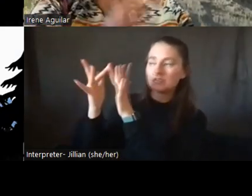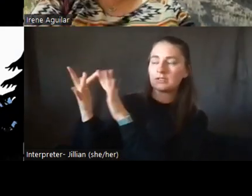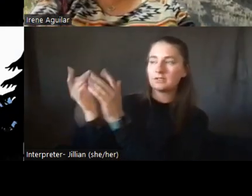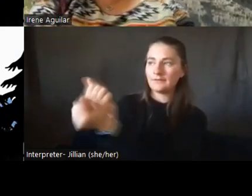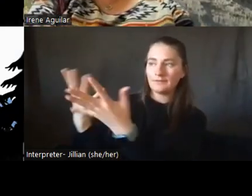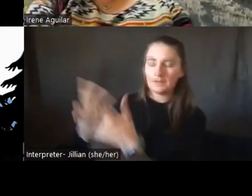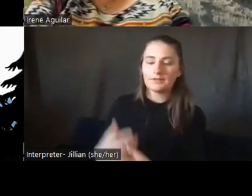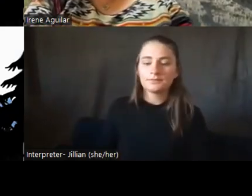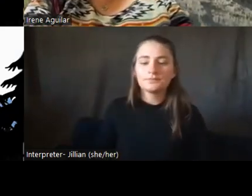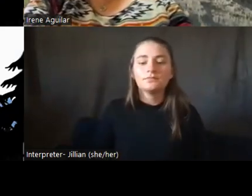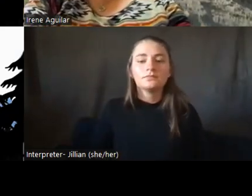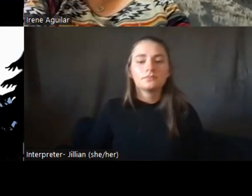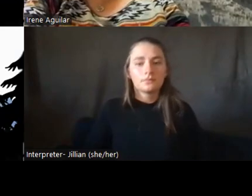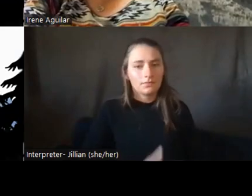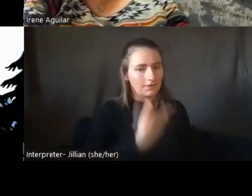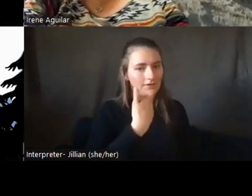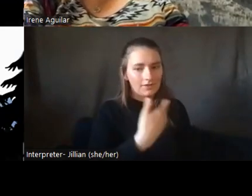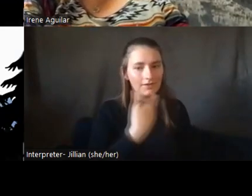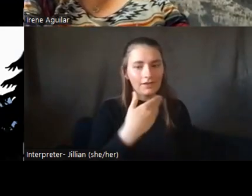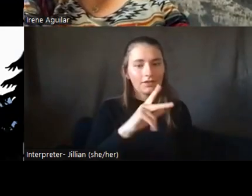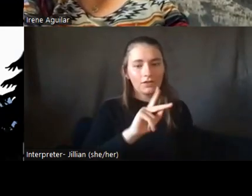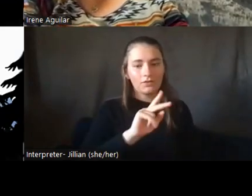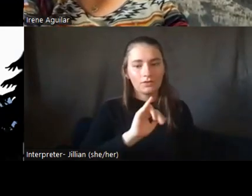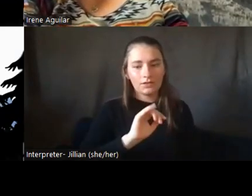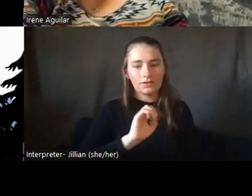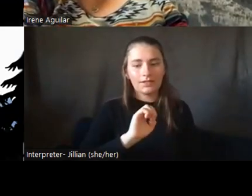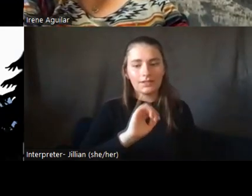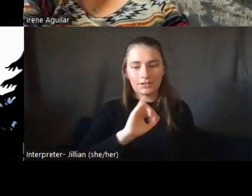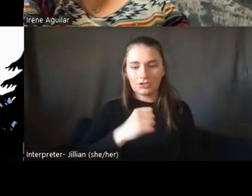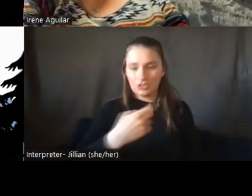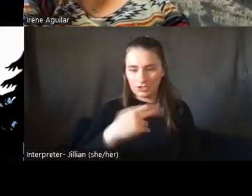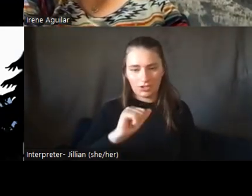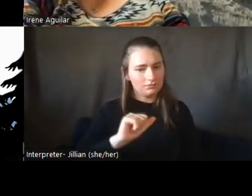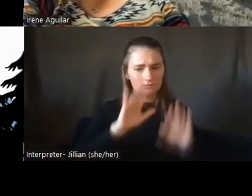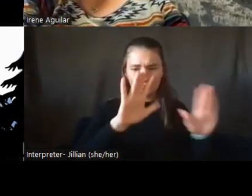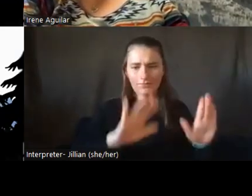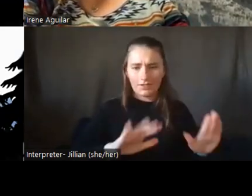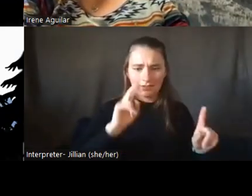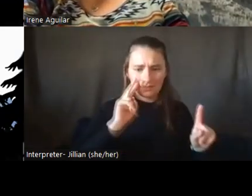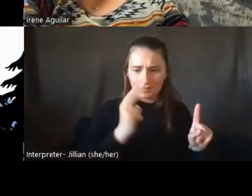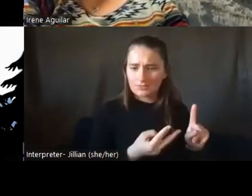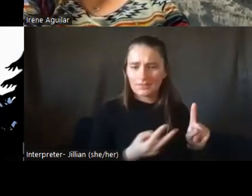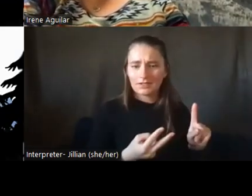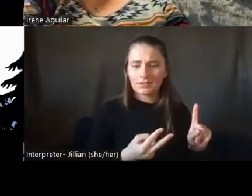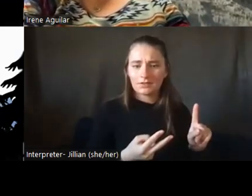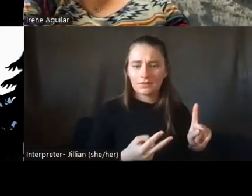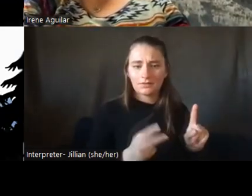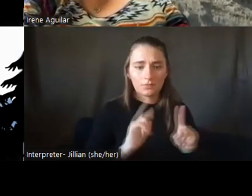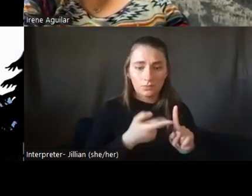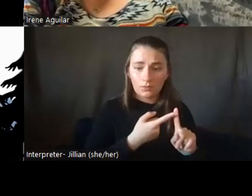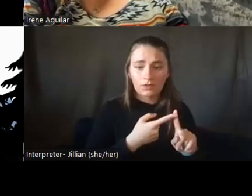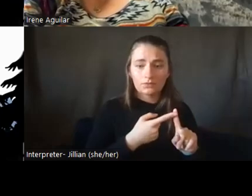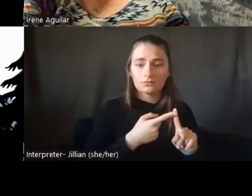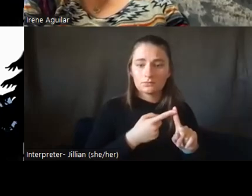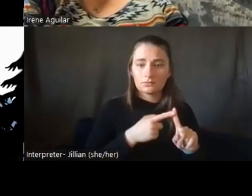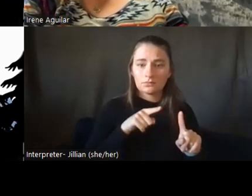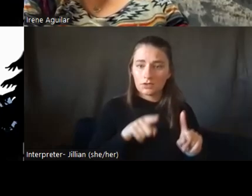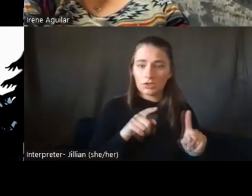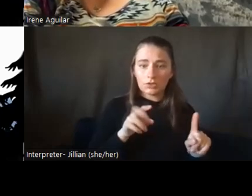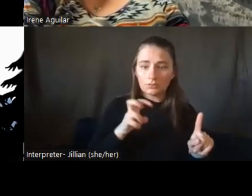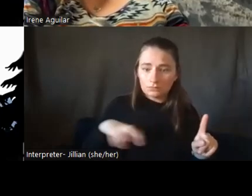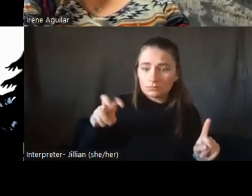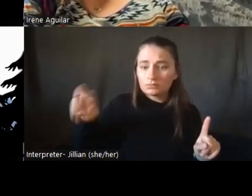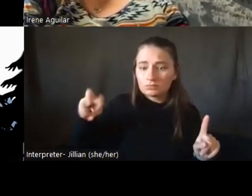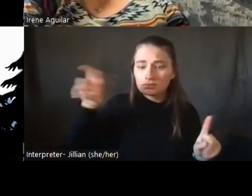Thank you for that, Keisha. That's a great perspective to share, especially when you are as mobile as a military family would be.